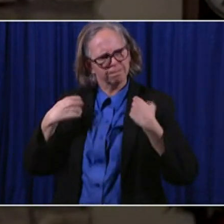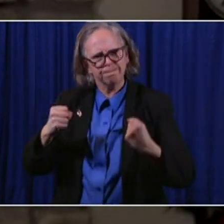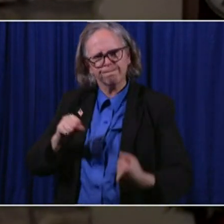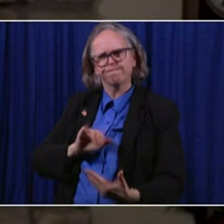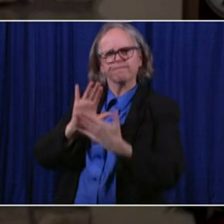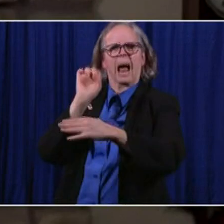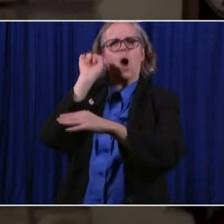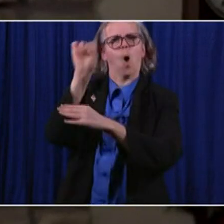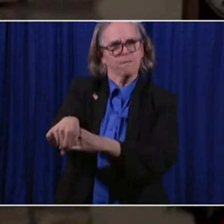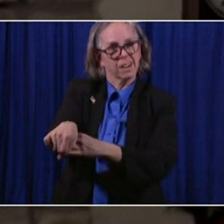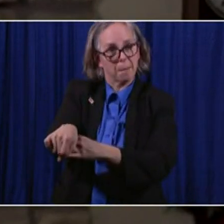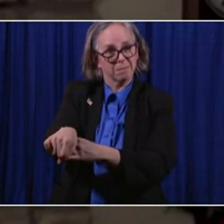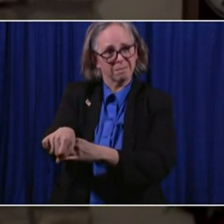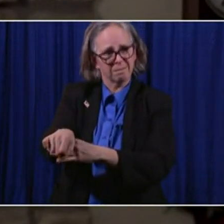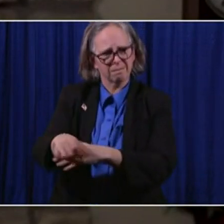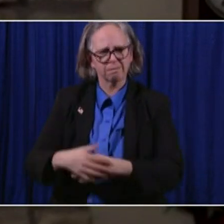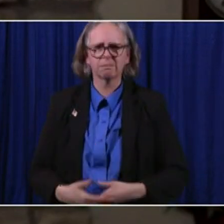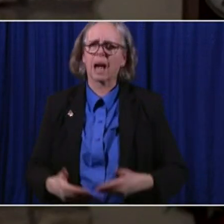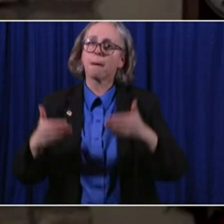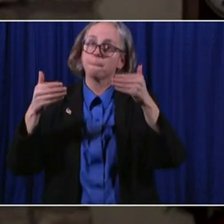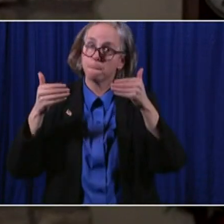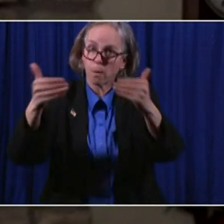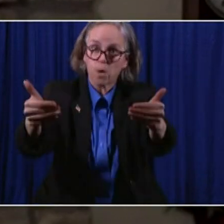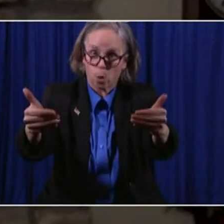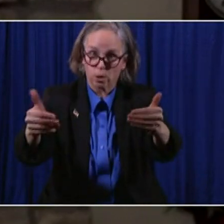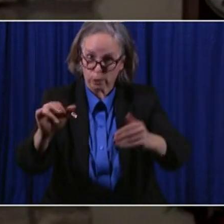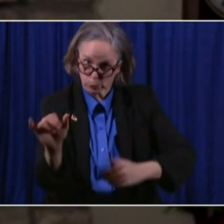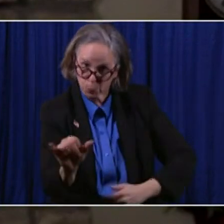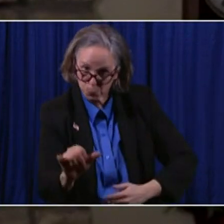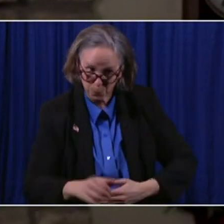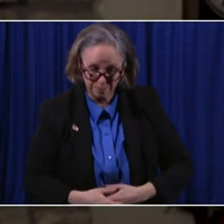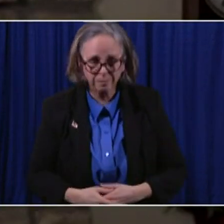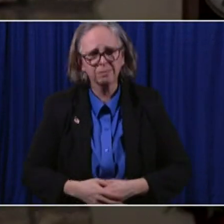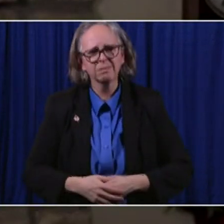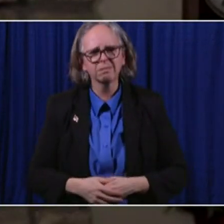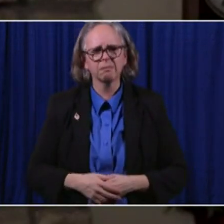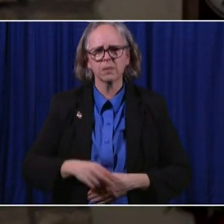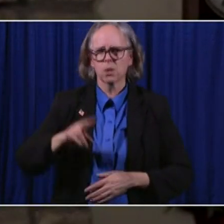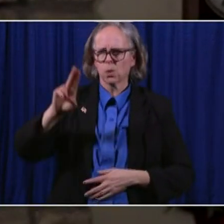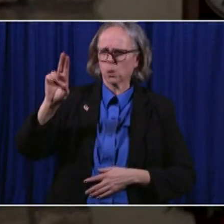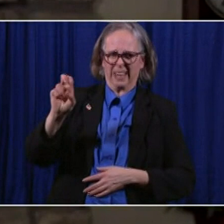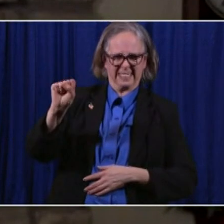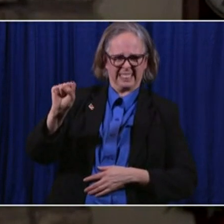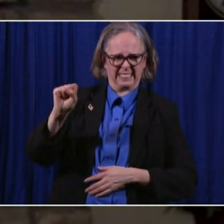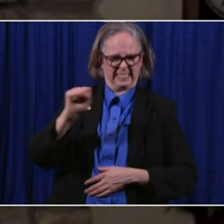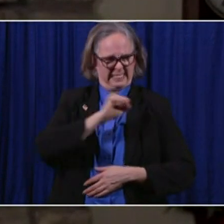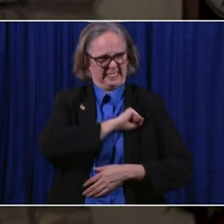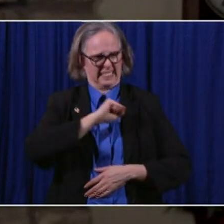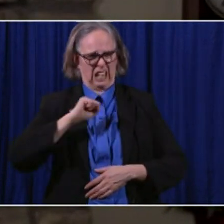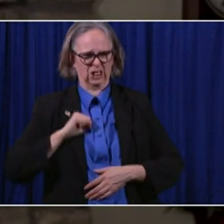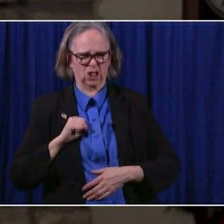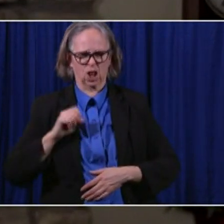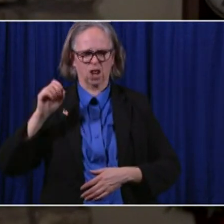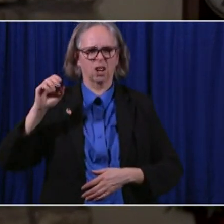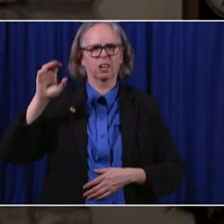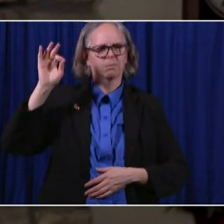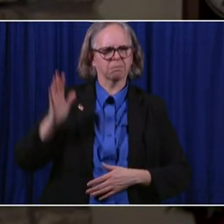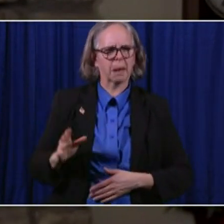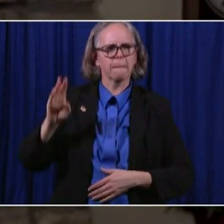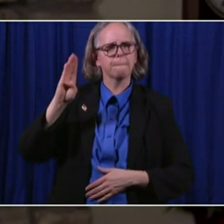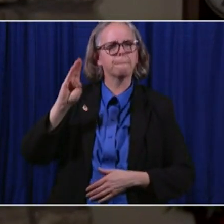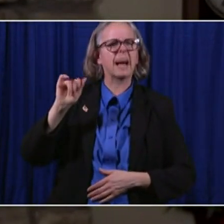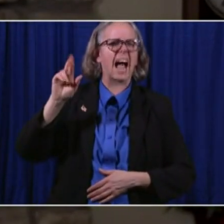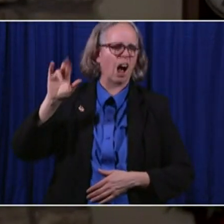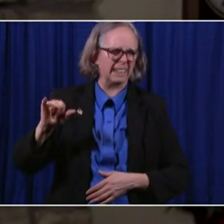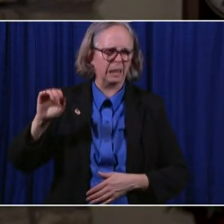and we can move forward. United States Senate Chaplain Barry Black, in the prayer he